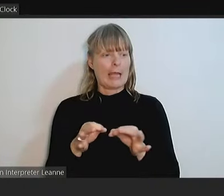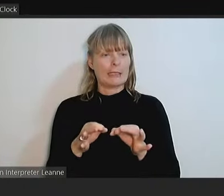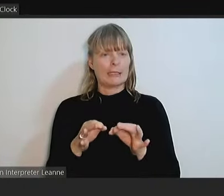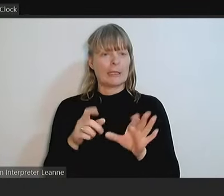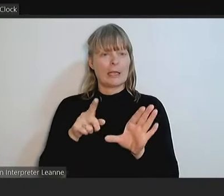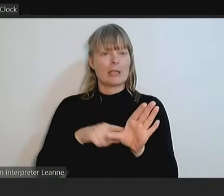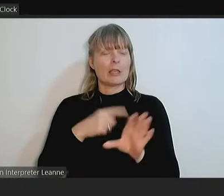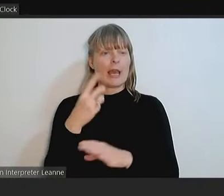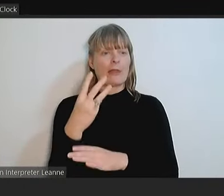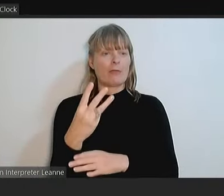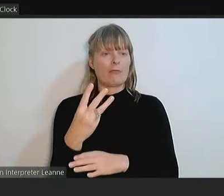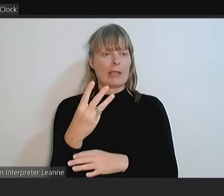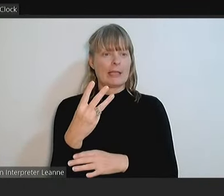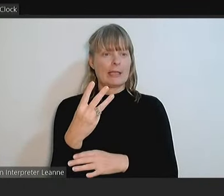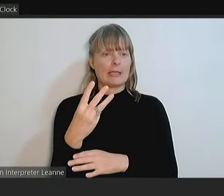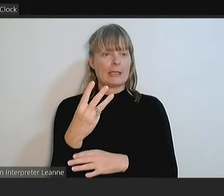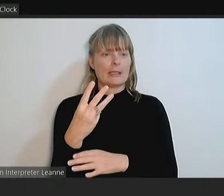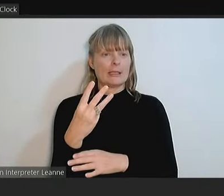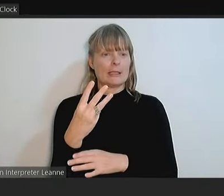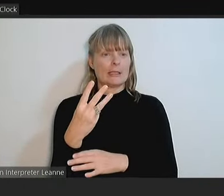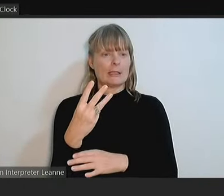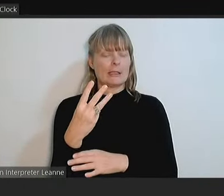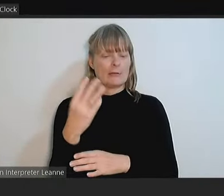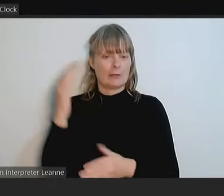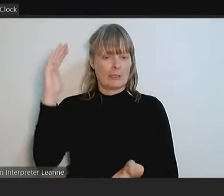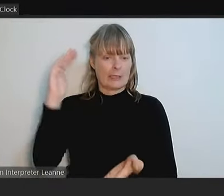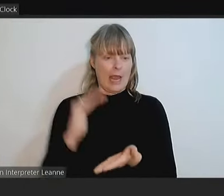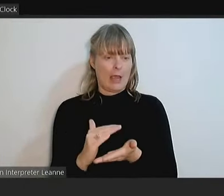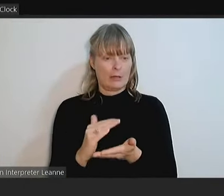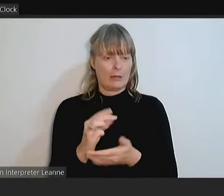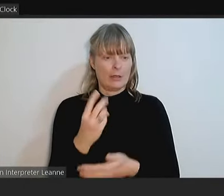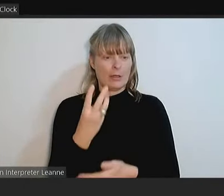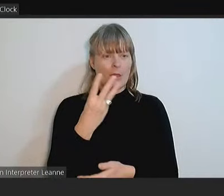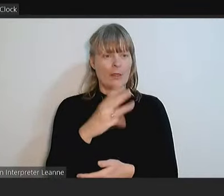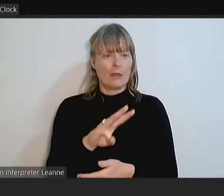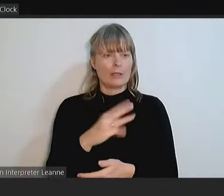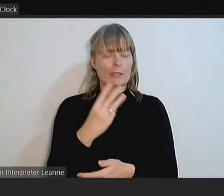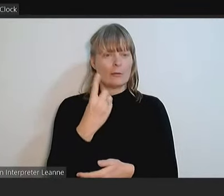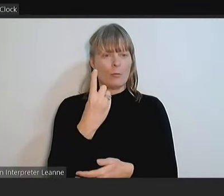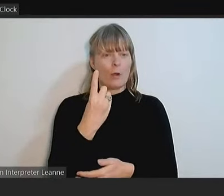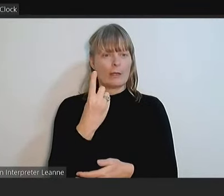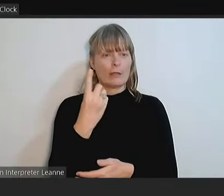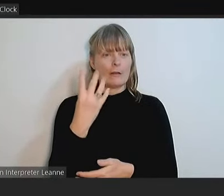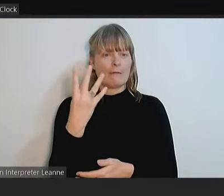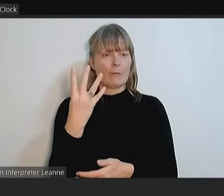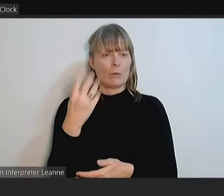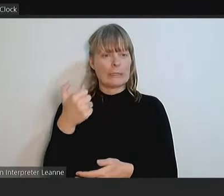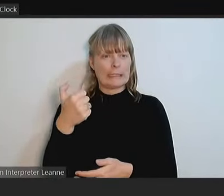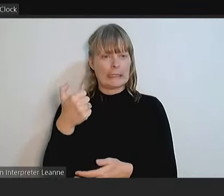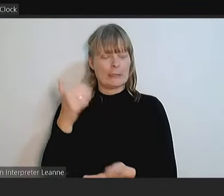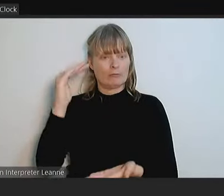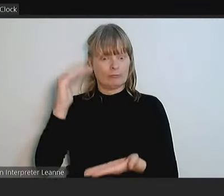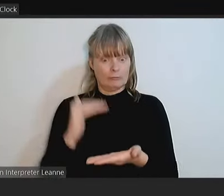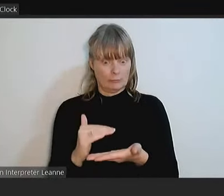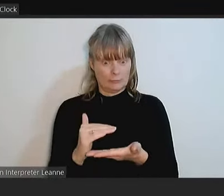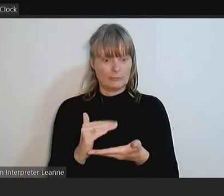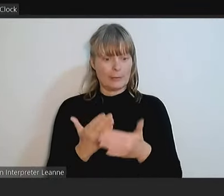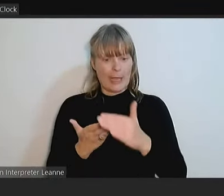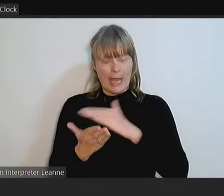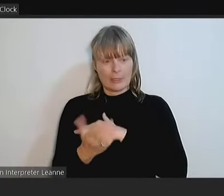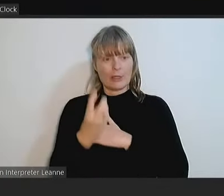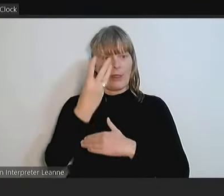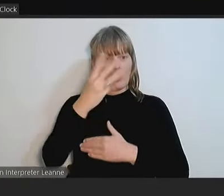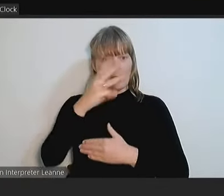down, which is at 31.46. It will reduce that down to just under $30 million.